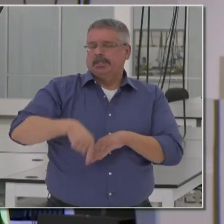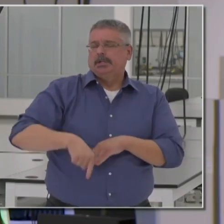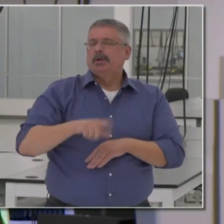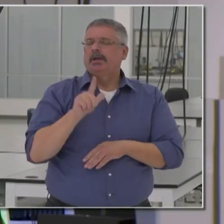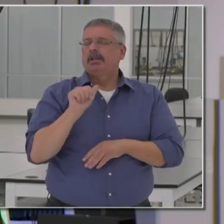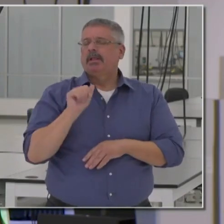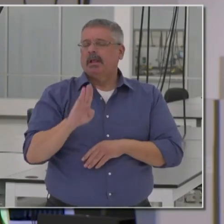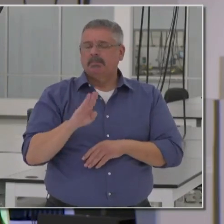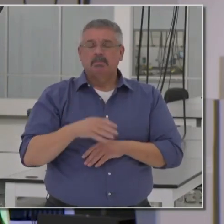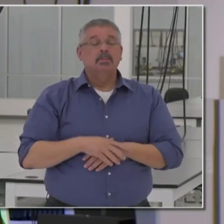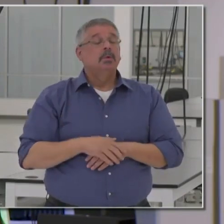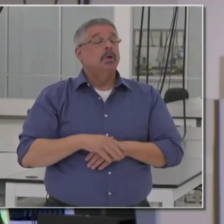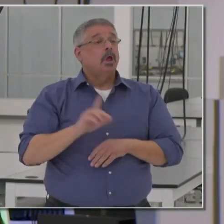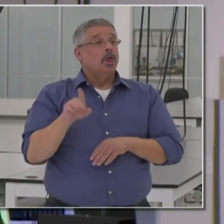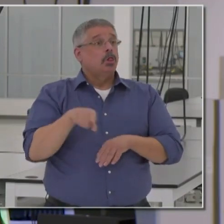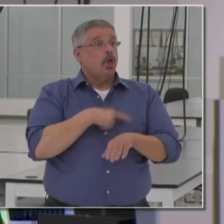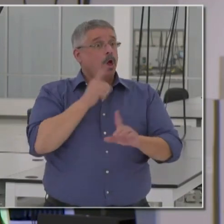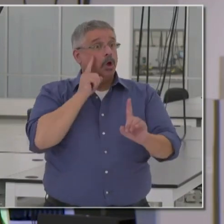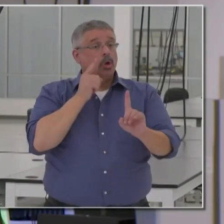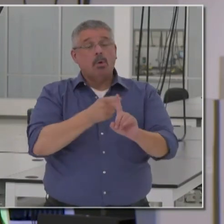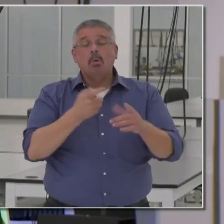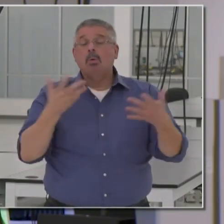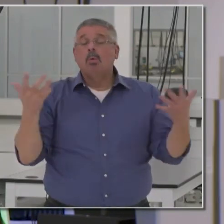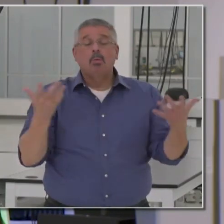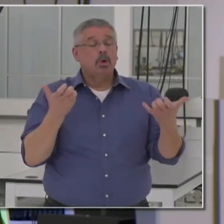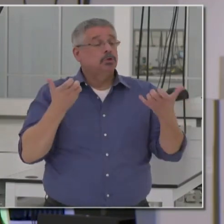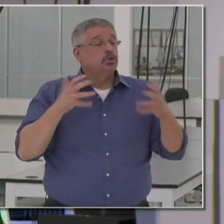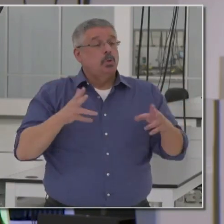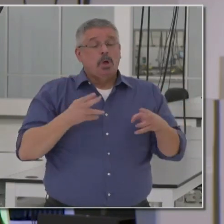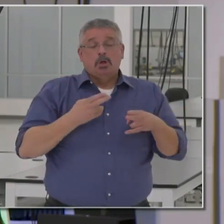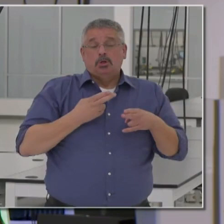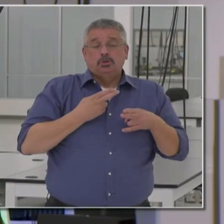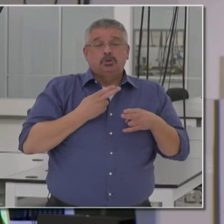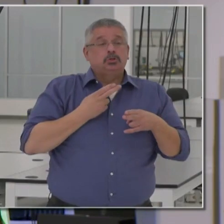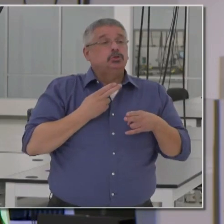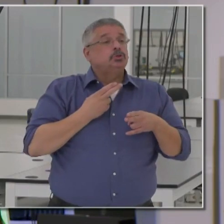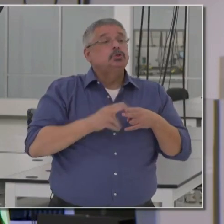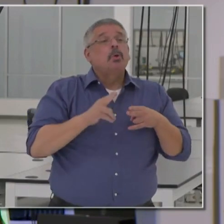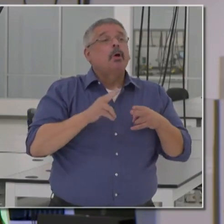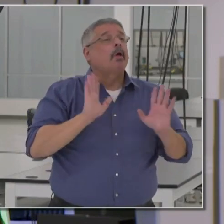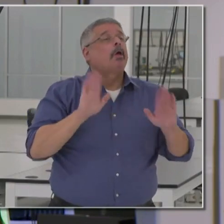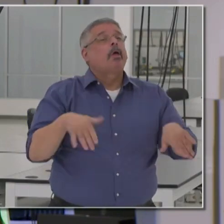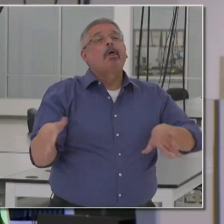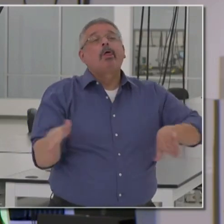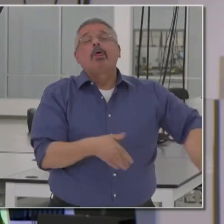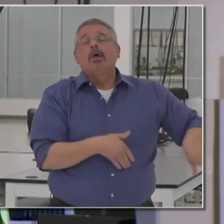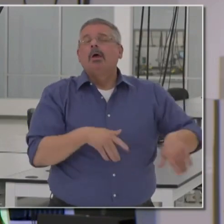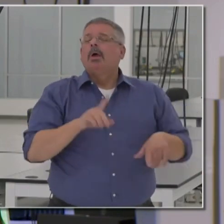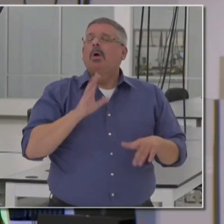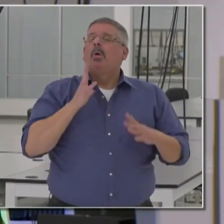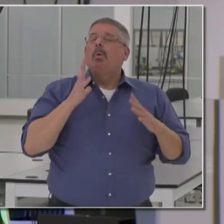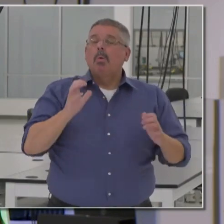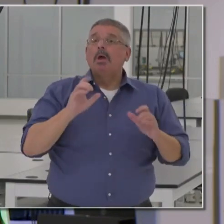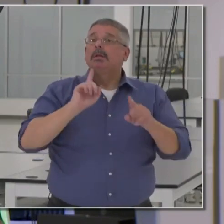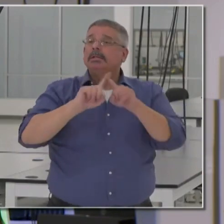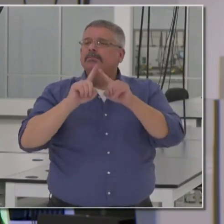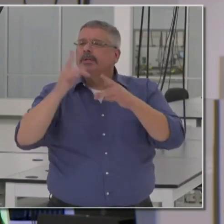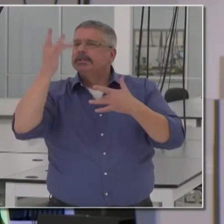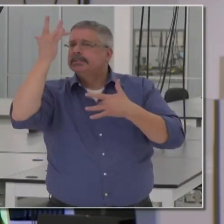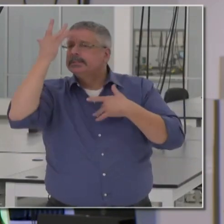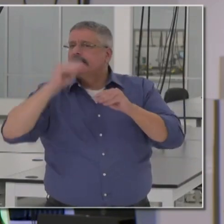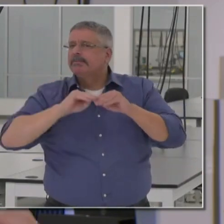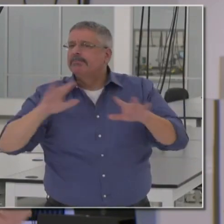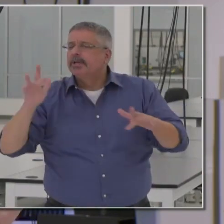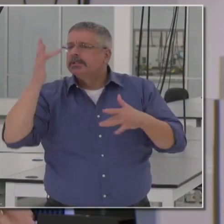lab. There's a long-term goal. We don't want this to be short-term. We look at the issues of communicable diseases and infectious